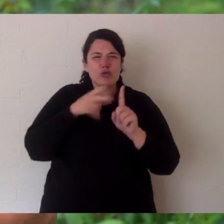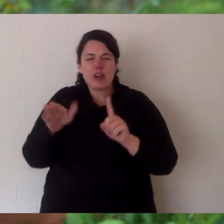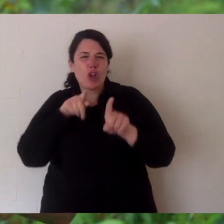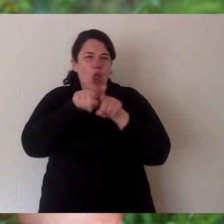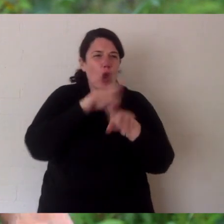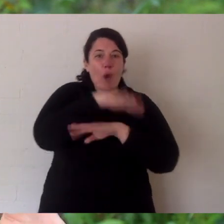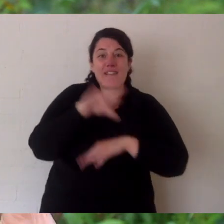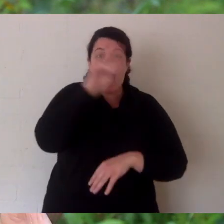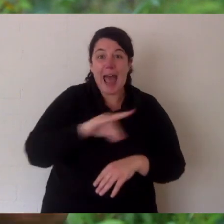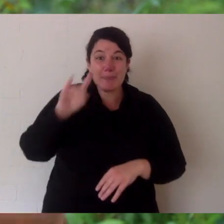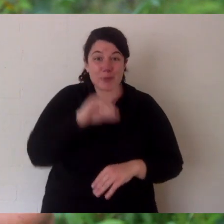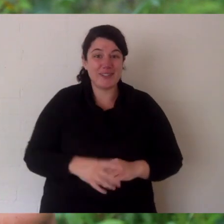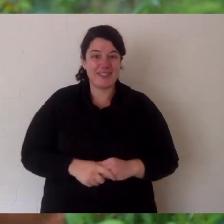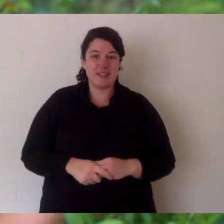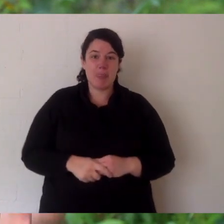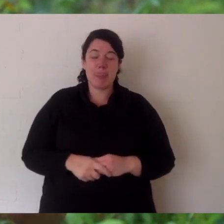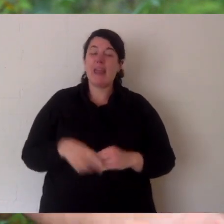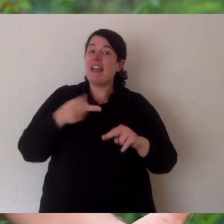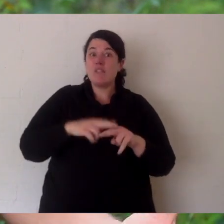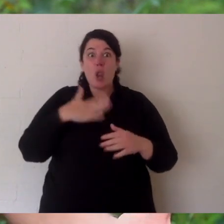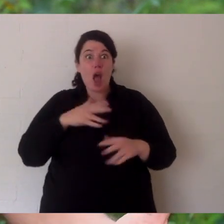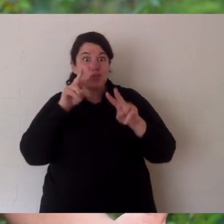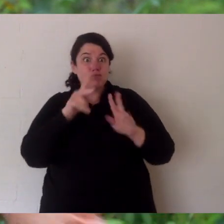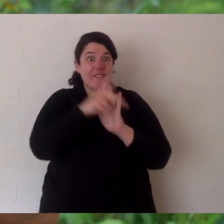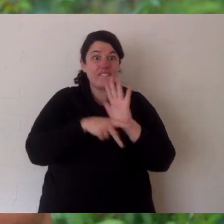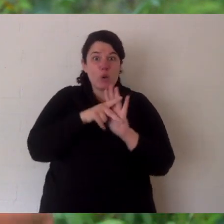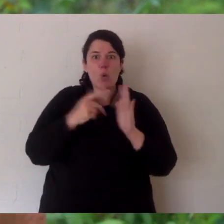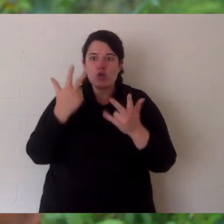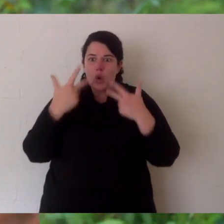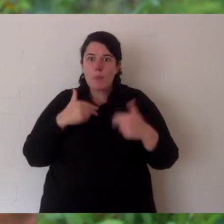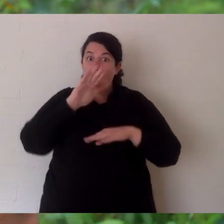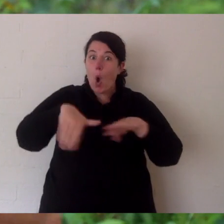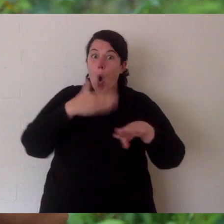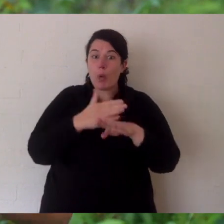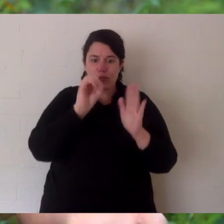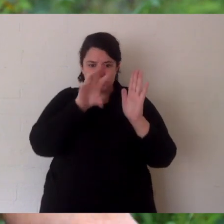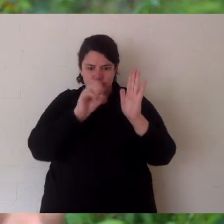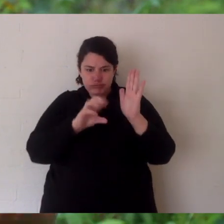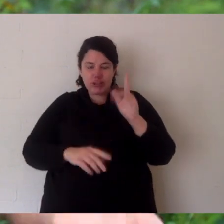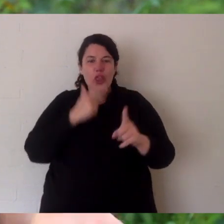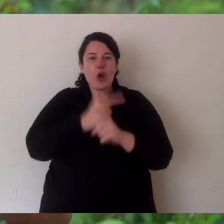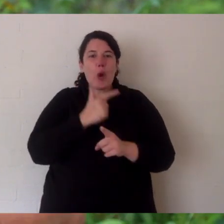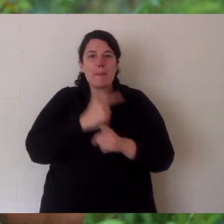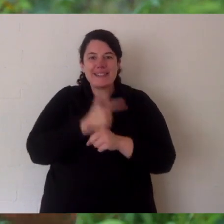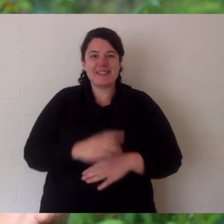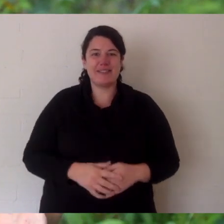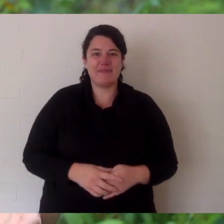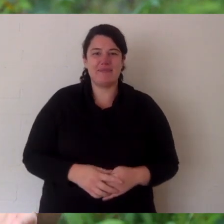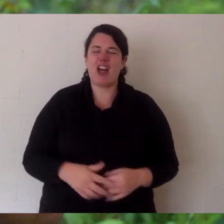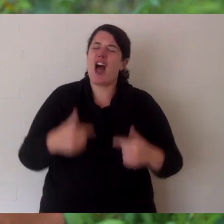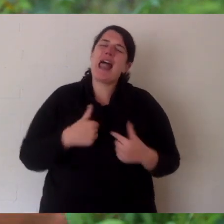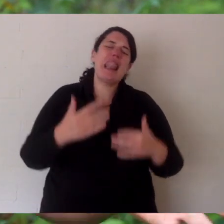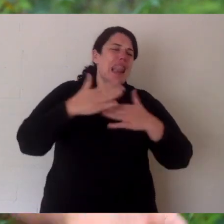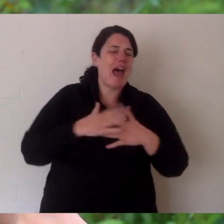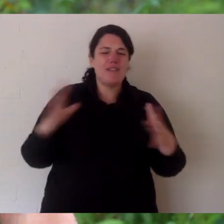probably do too so this is a great distraction for us and hopefully you if you like what you've seen or want to show me your homework